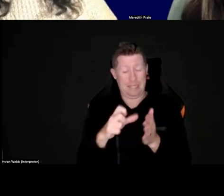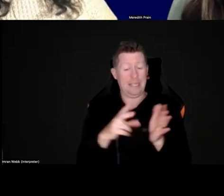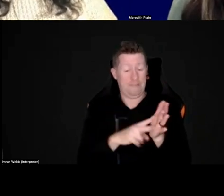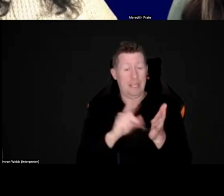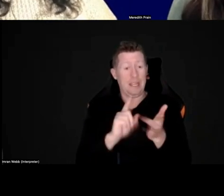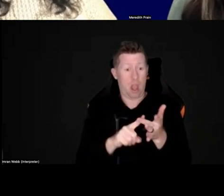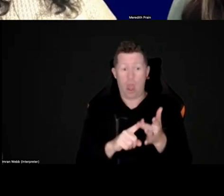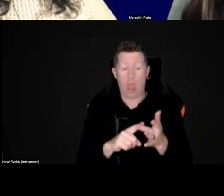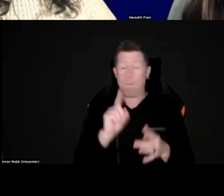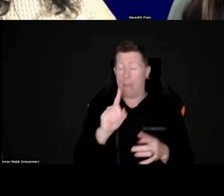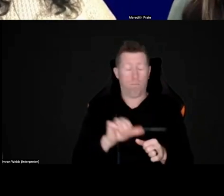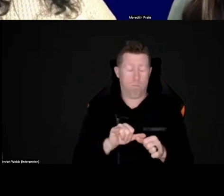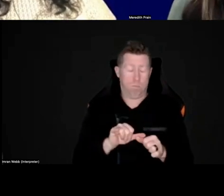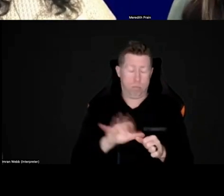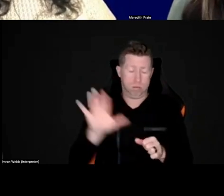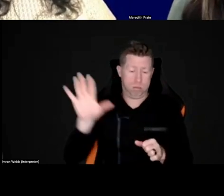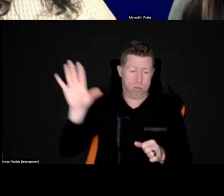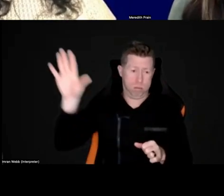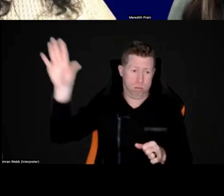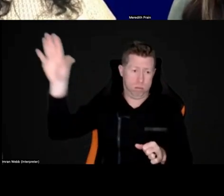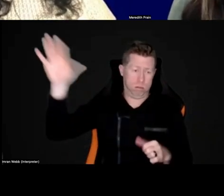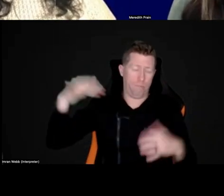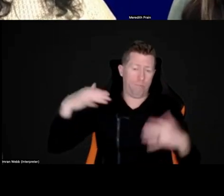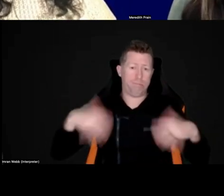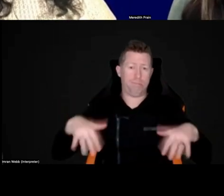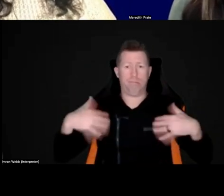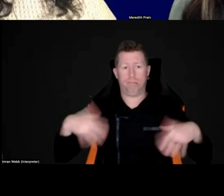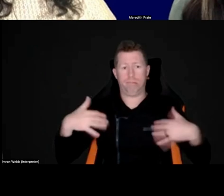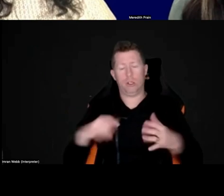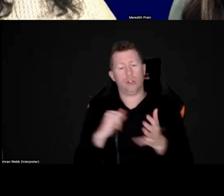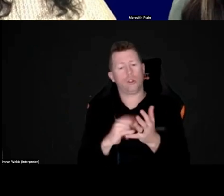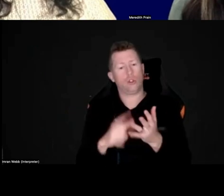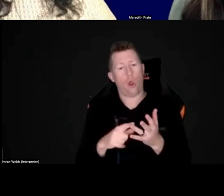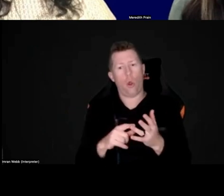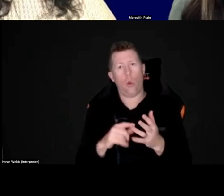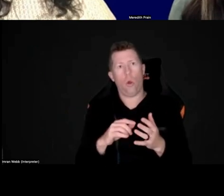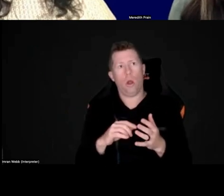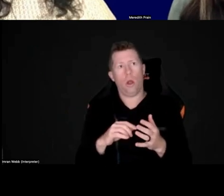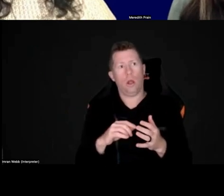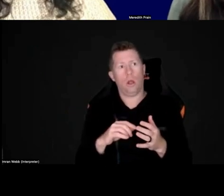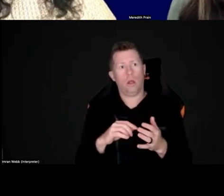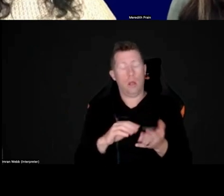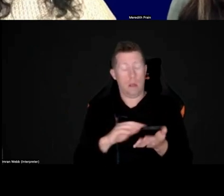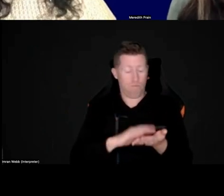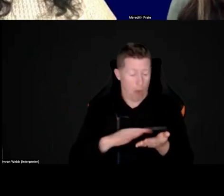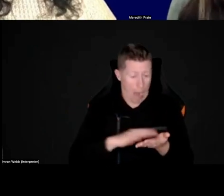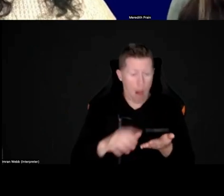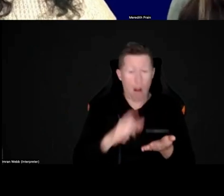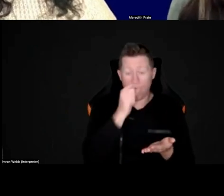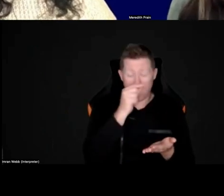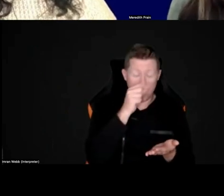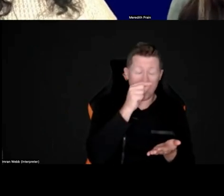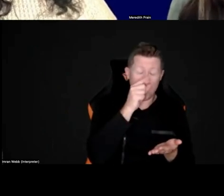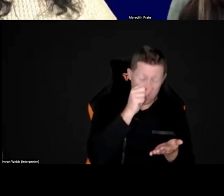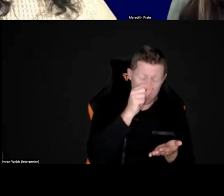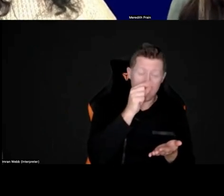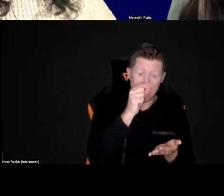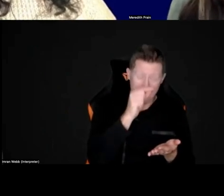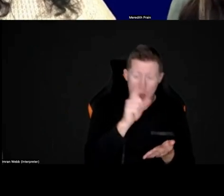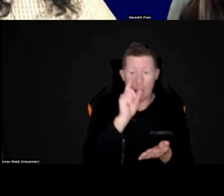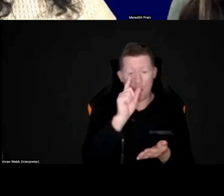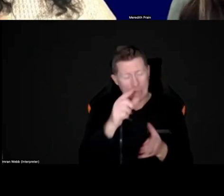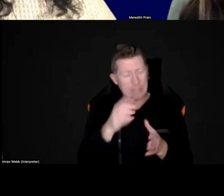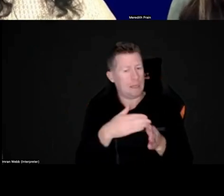amazing. Um, absolutely amazing. So I definitely wouldn't rule out CVI for braille, braille for someone with